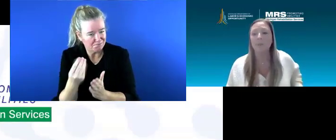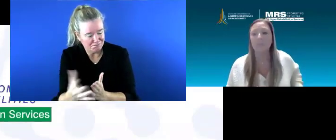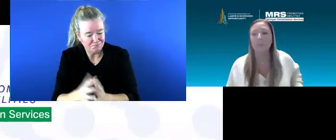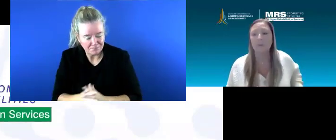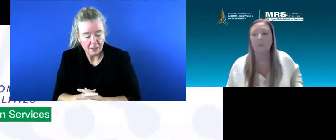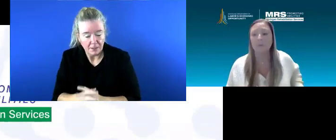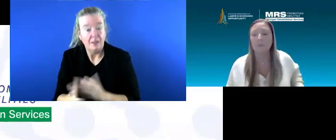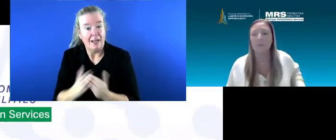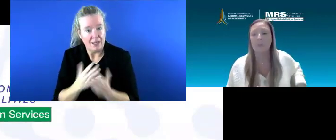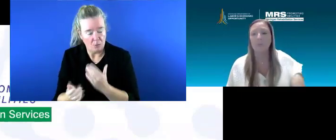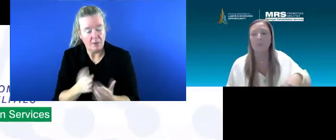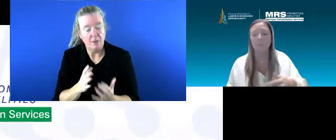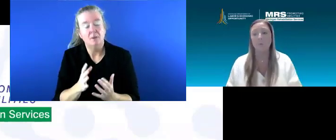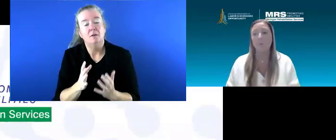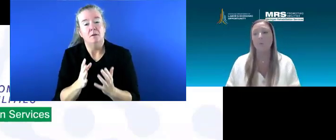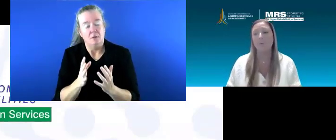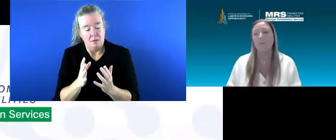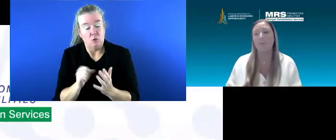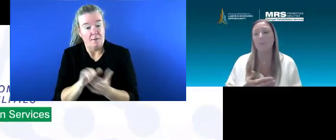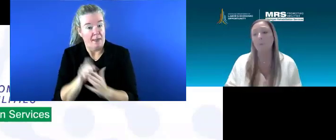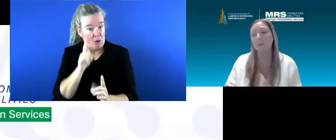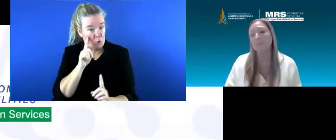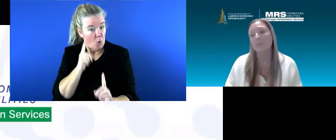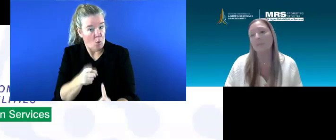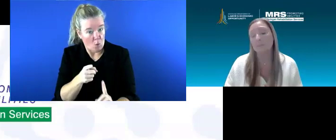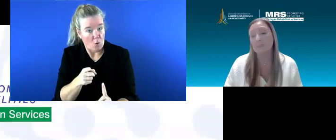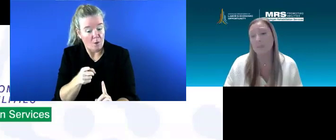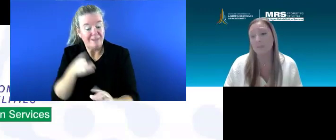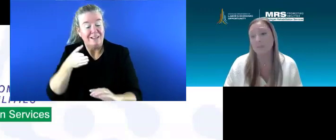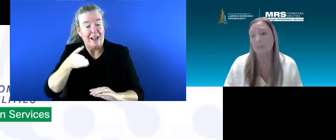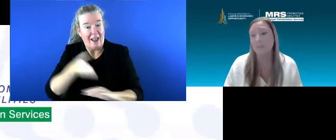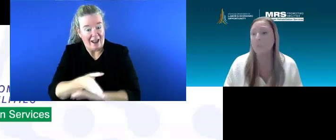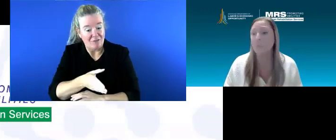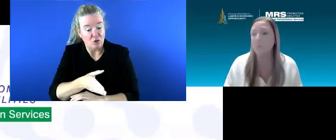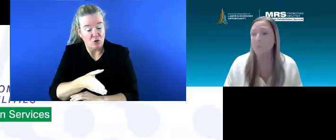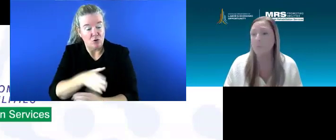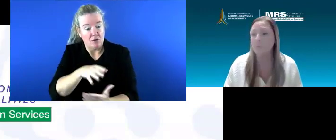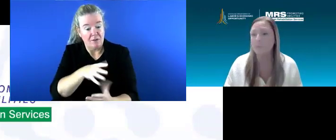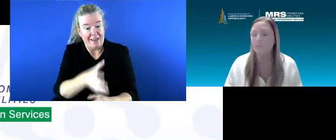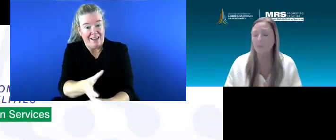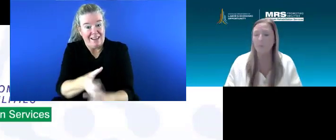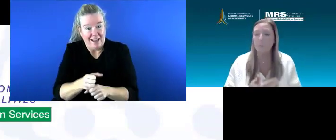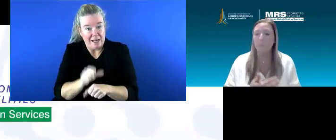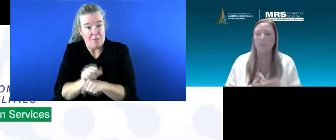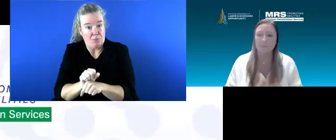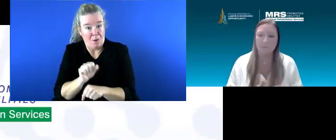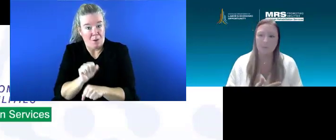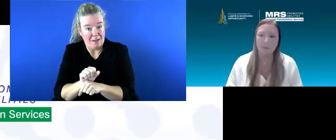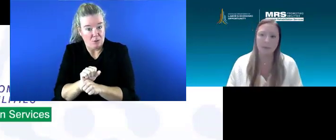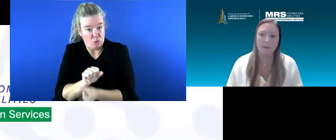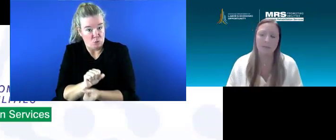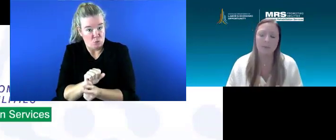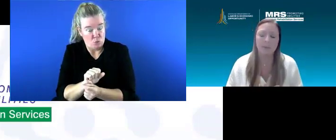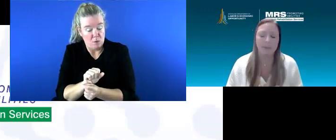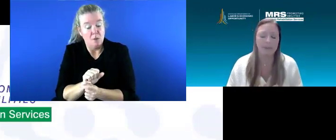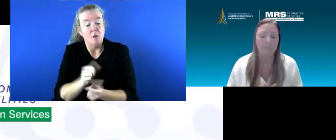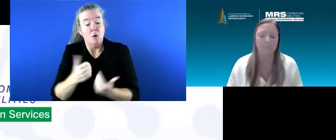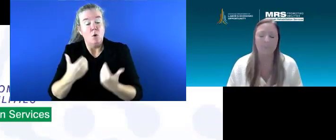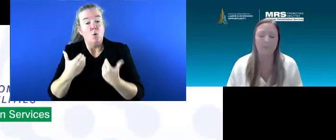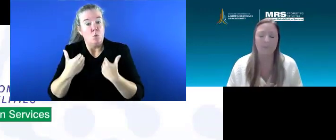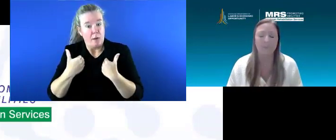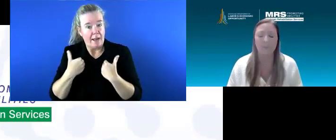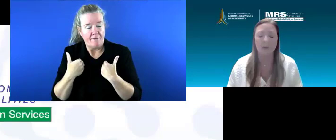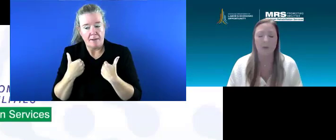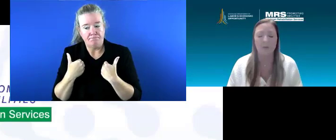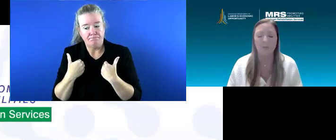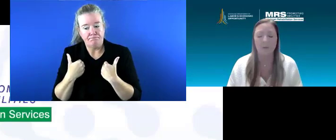But then also too, the goal is once they obtain that employment, we do have a,